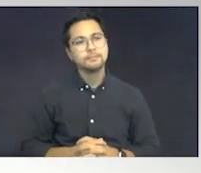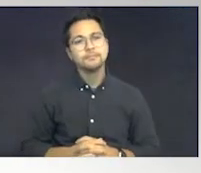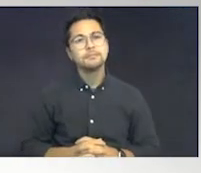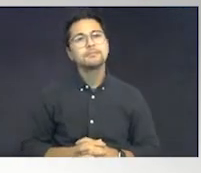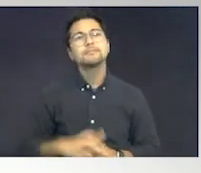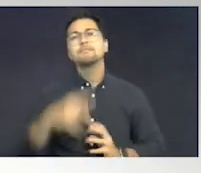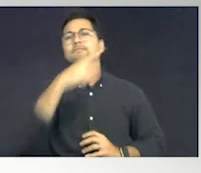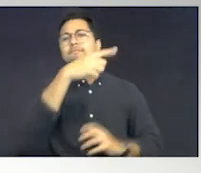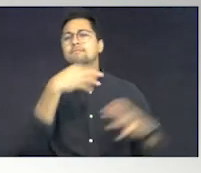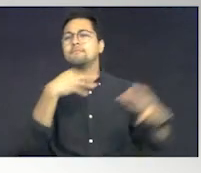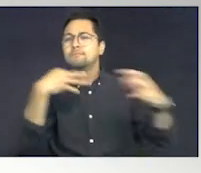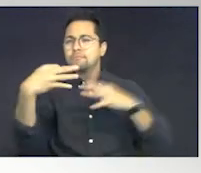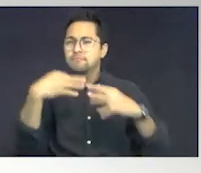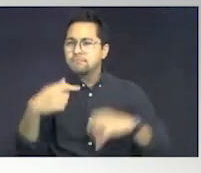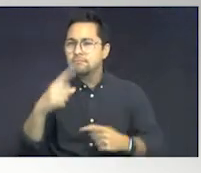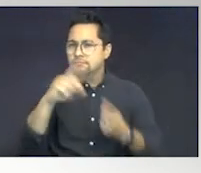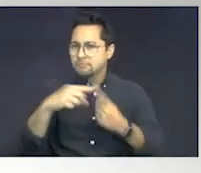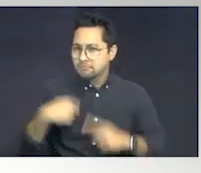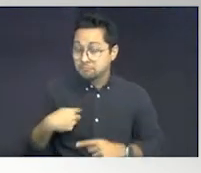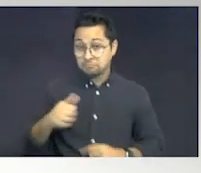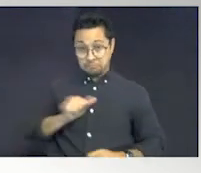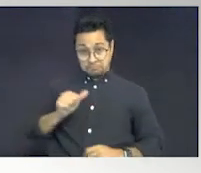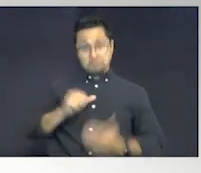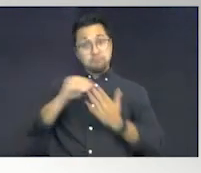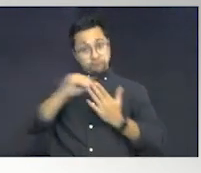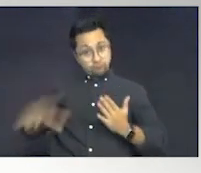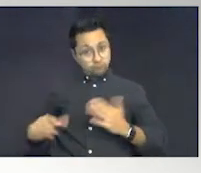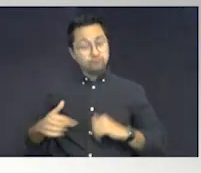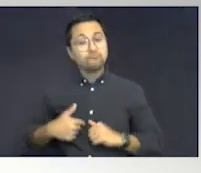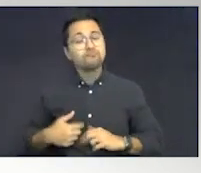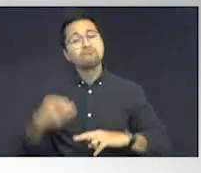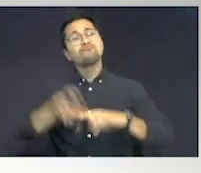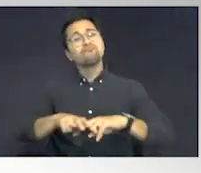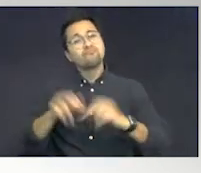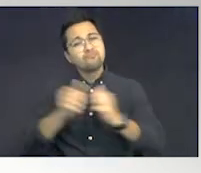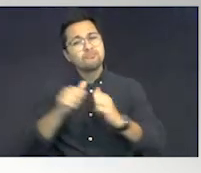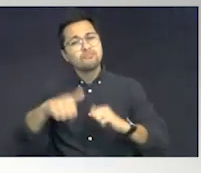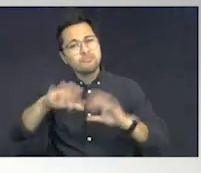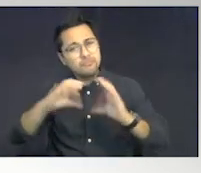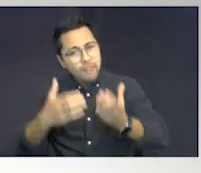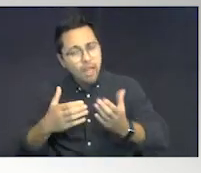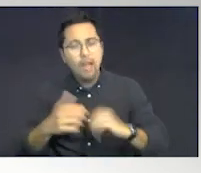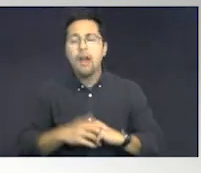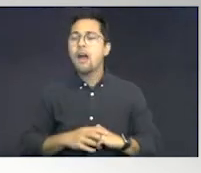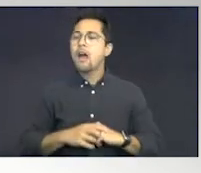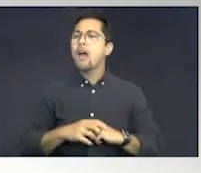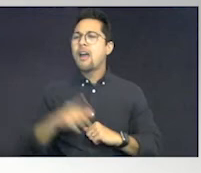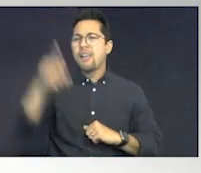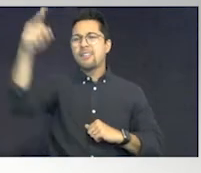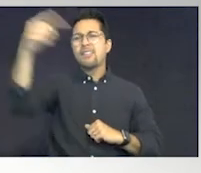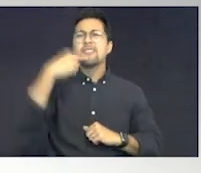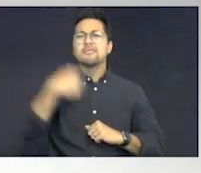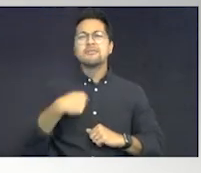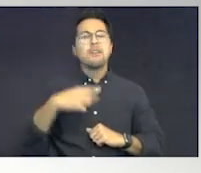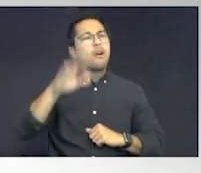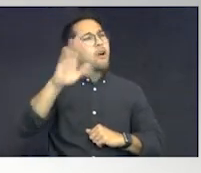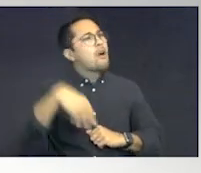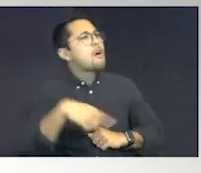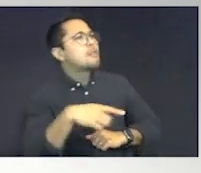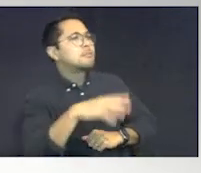They explained to me, I was a student, and I sat in this class with the law enforcement. And they said to me,